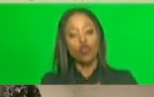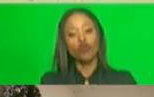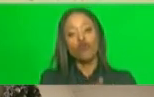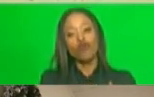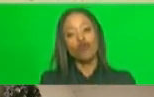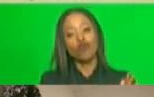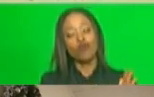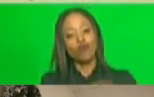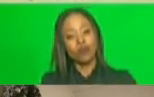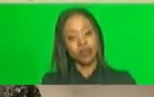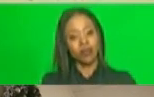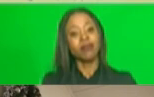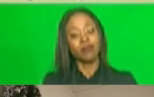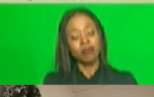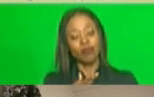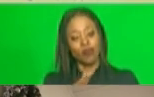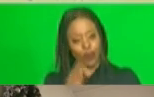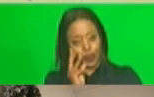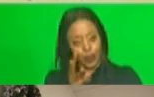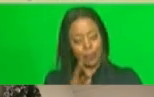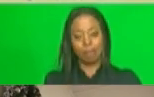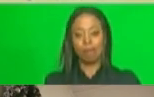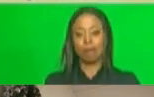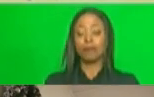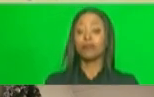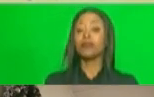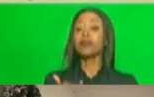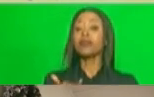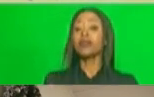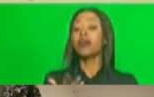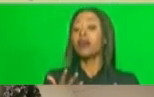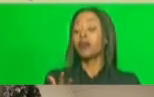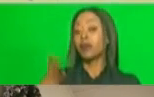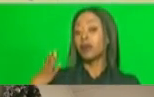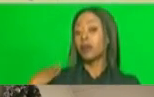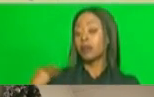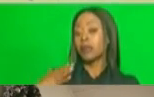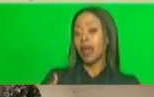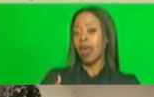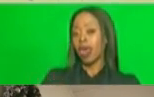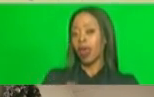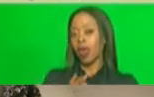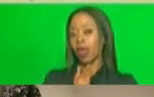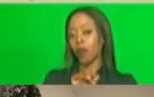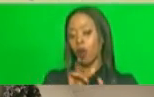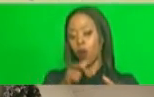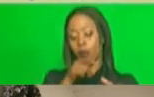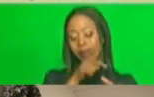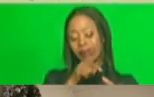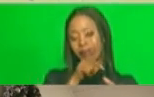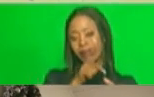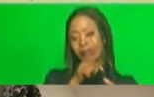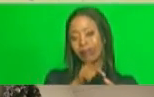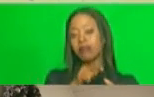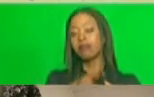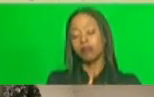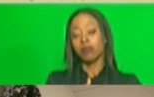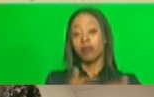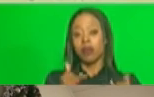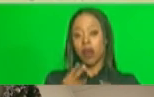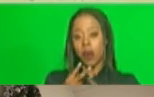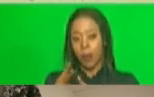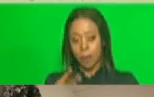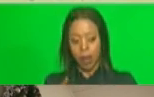The federal authorities that you have don't work. The Ministerial Health Advisory Committee is being